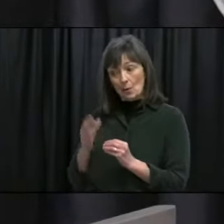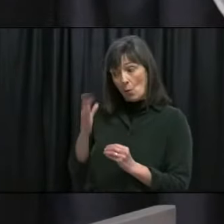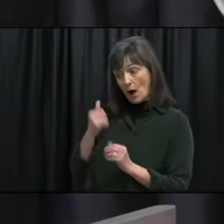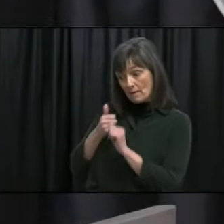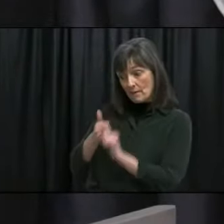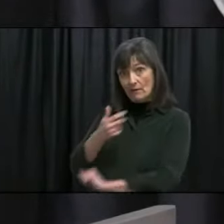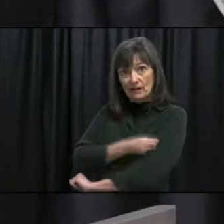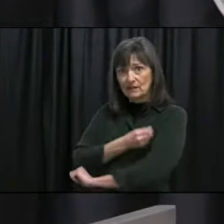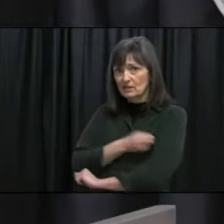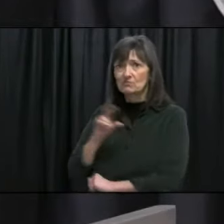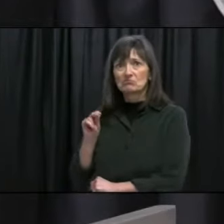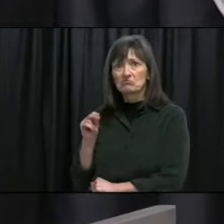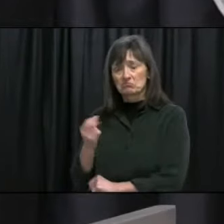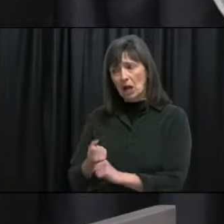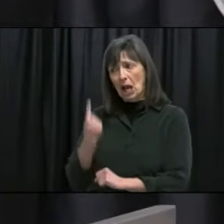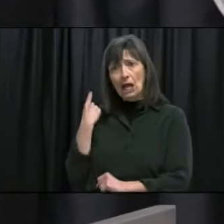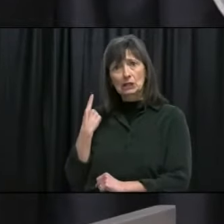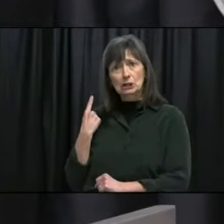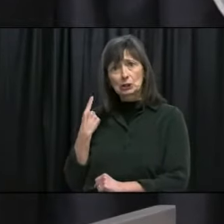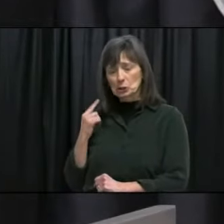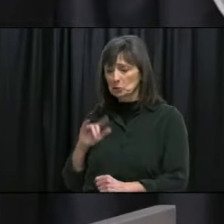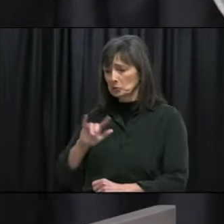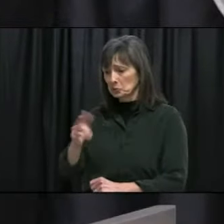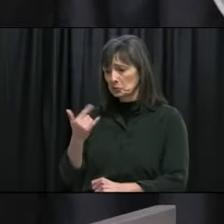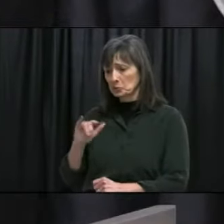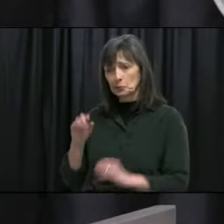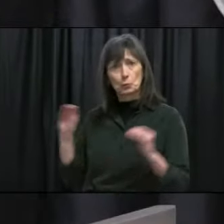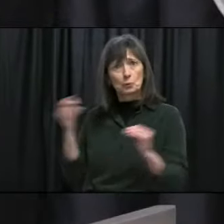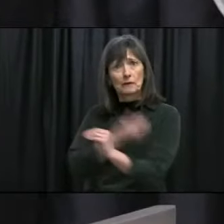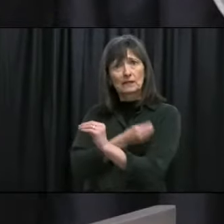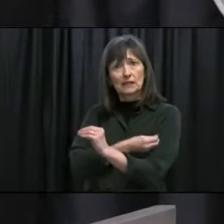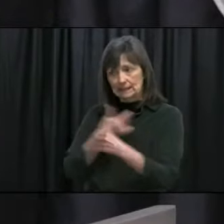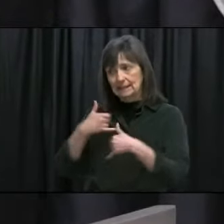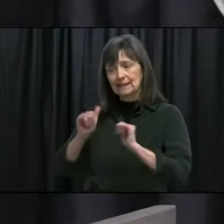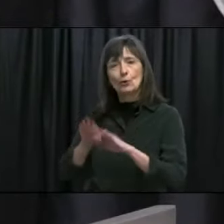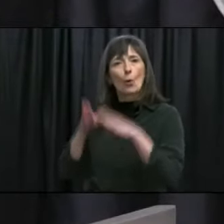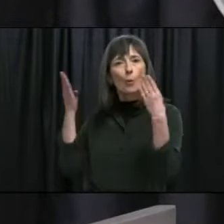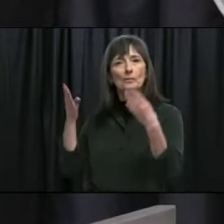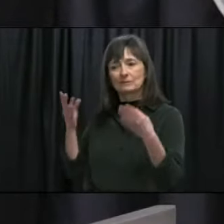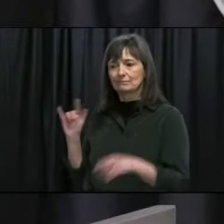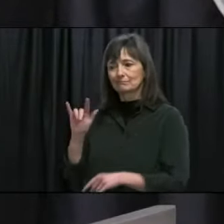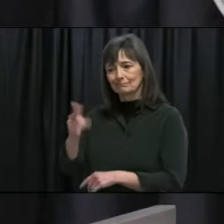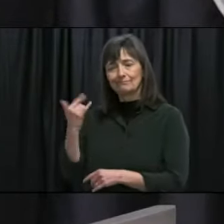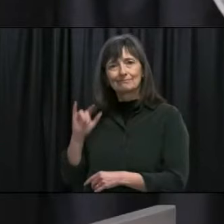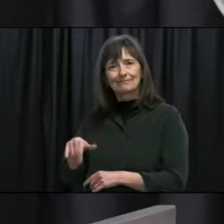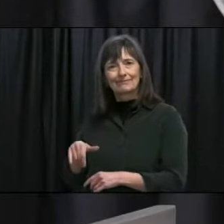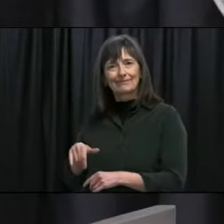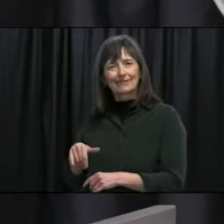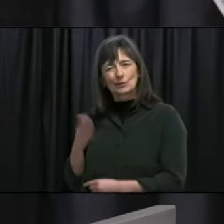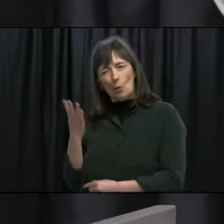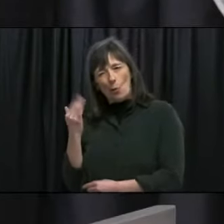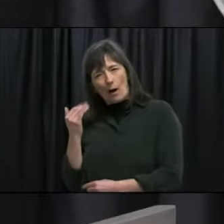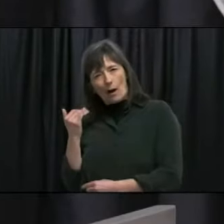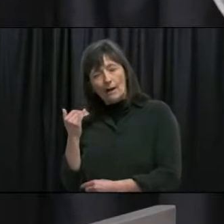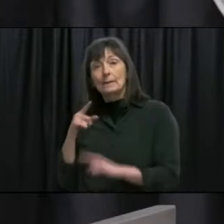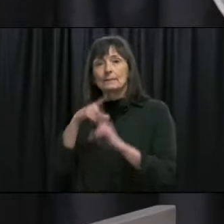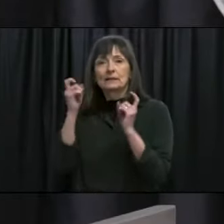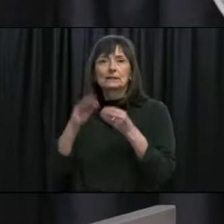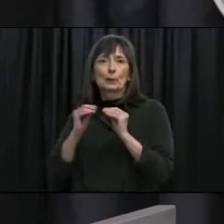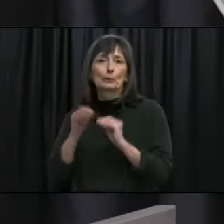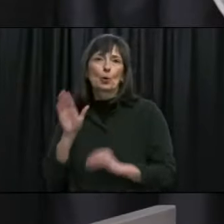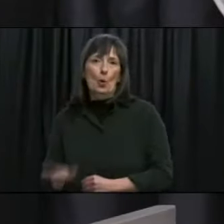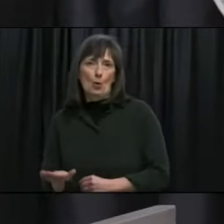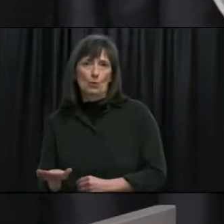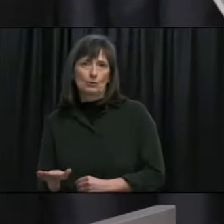rates we allowed it last year there was no vaccination so we need to remember the reason why we're allowing the